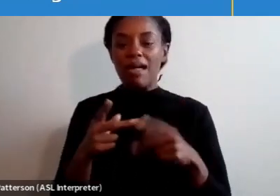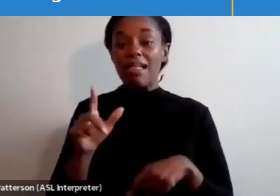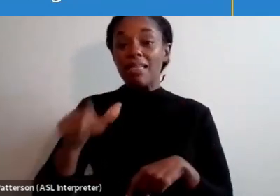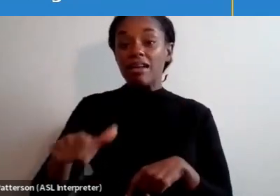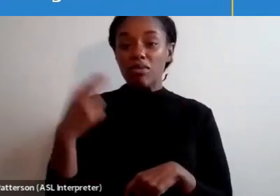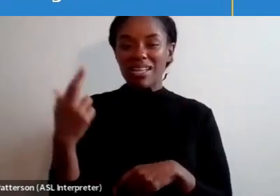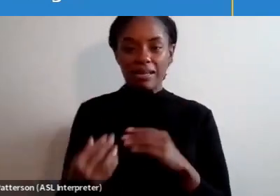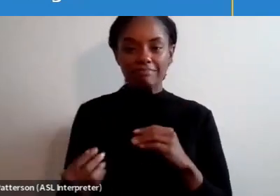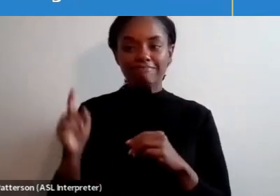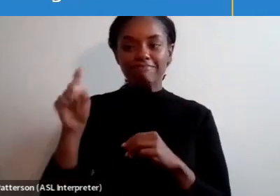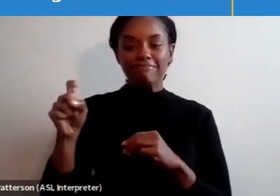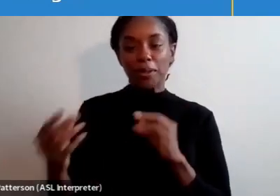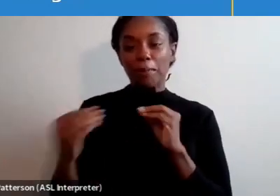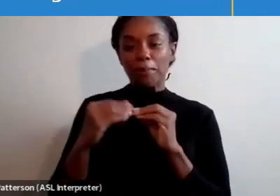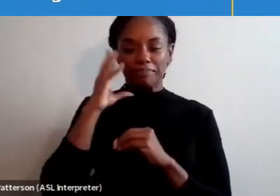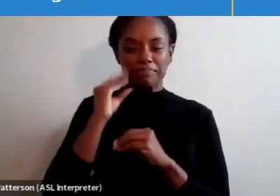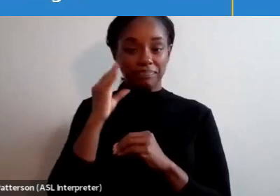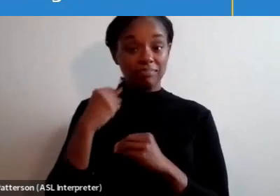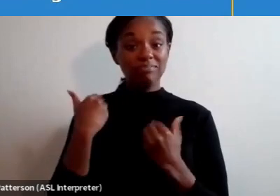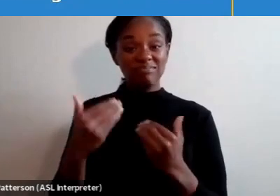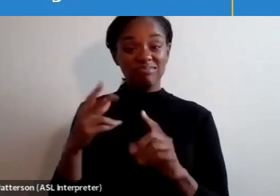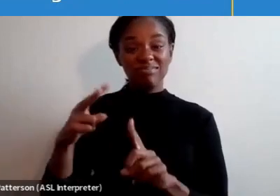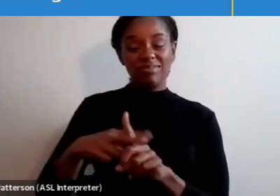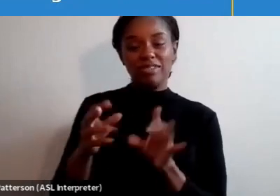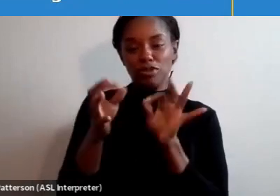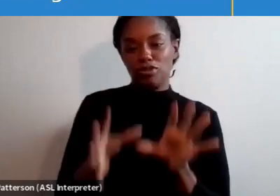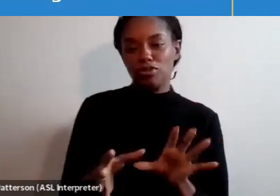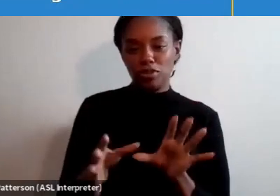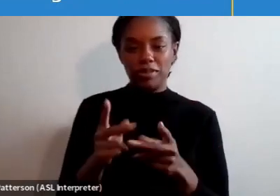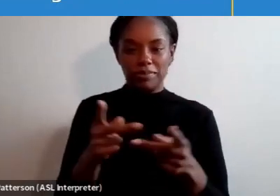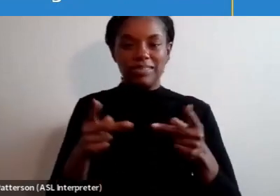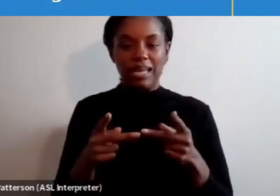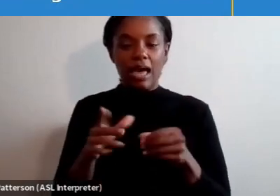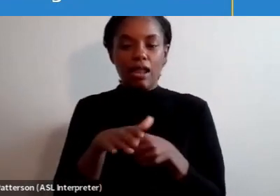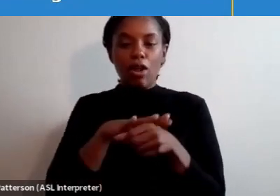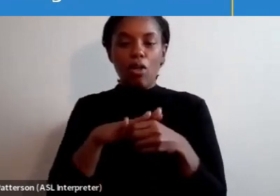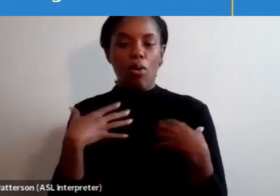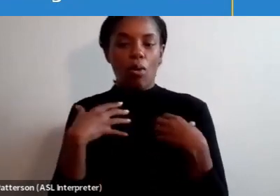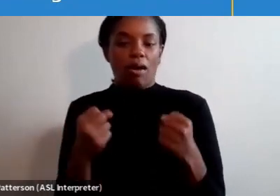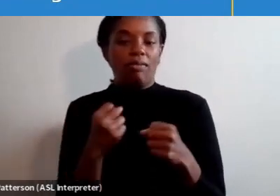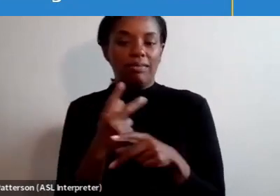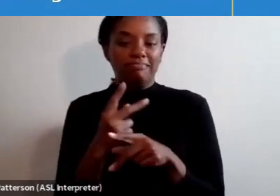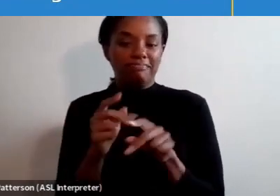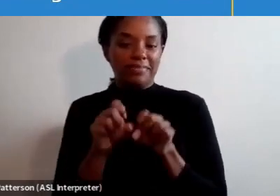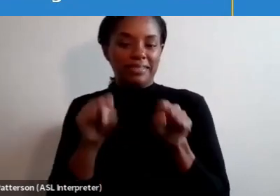and so I applied for an interpreter position at a local public health system offering a variety of care services.